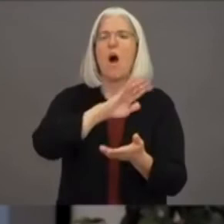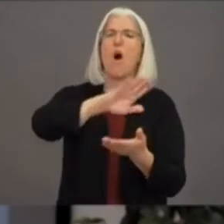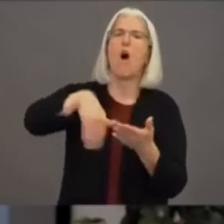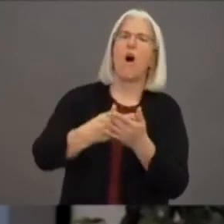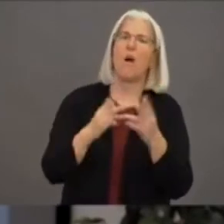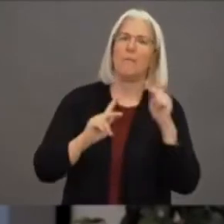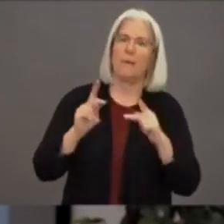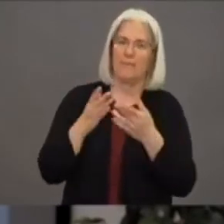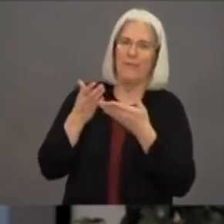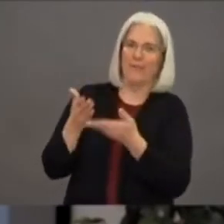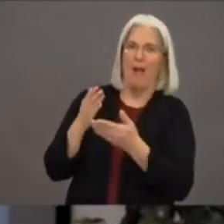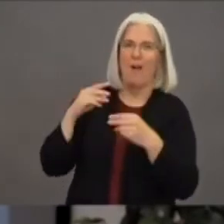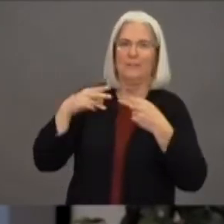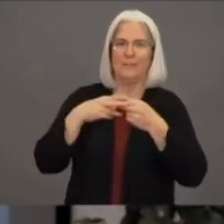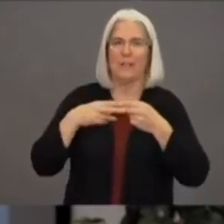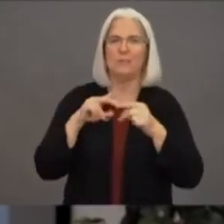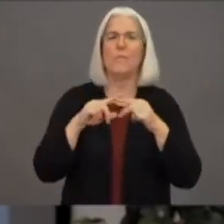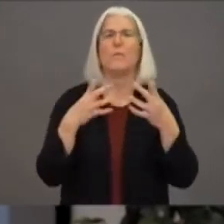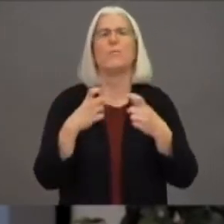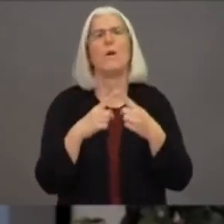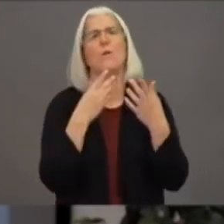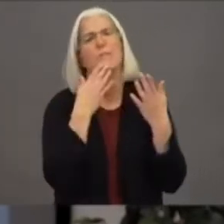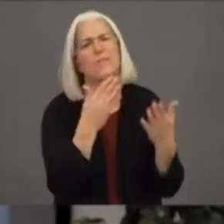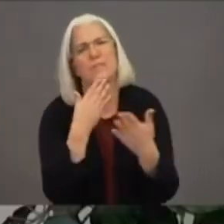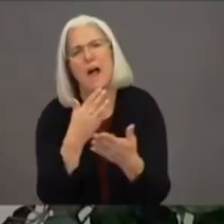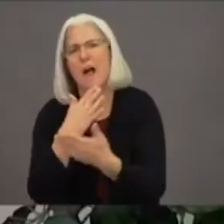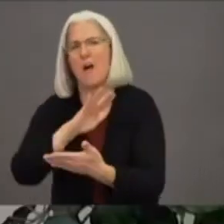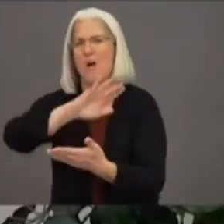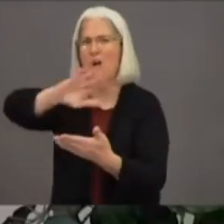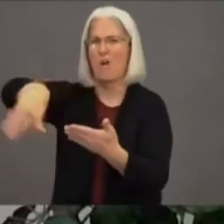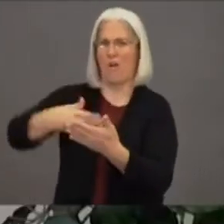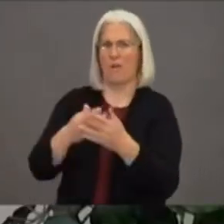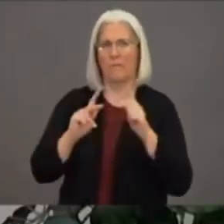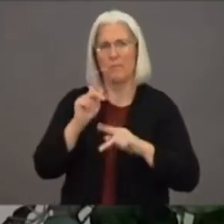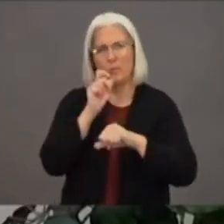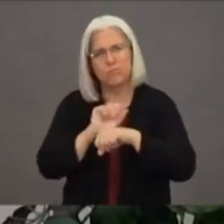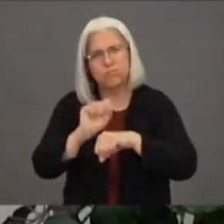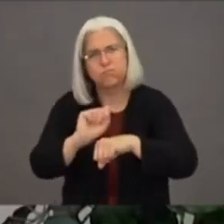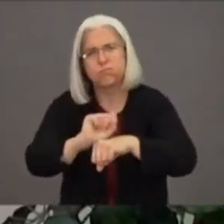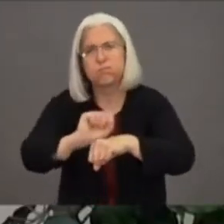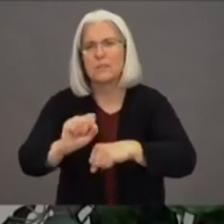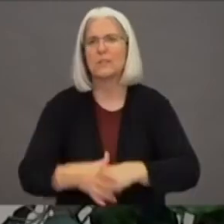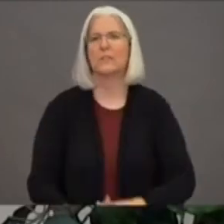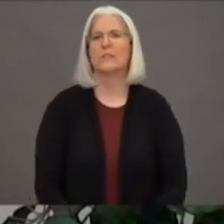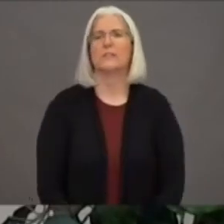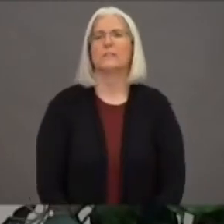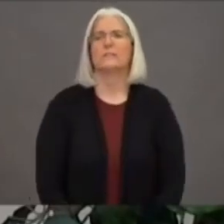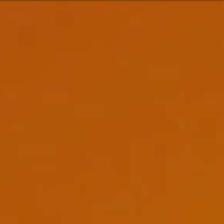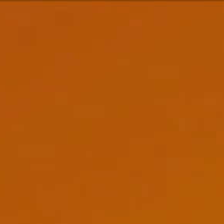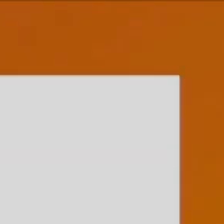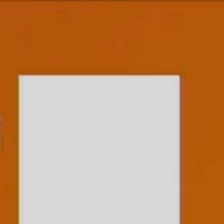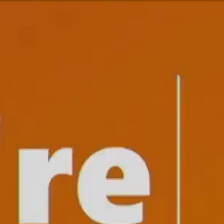have everybody on the slideshow. But we do want to give our gratitude to all of the team. Thank you so much.